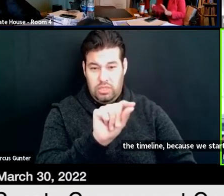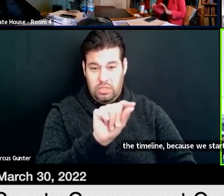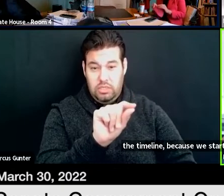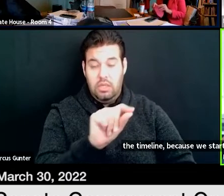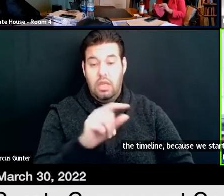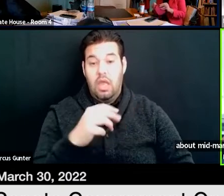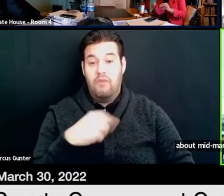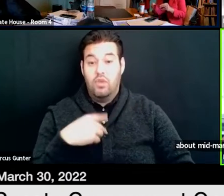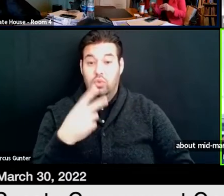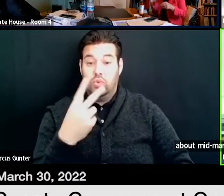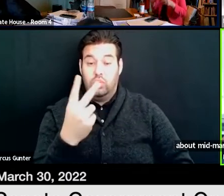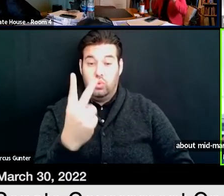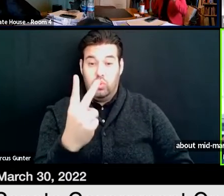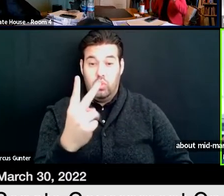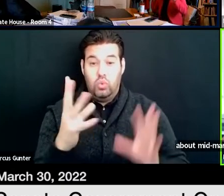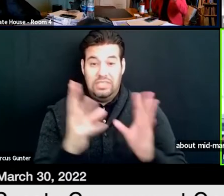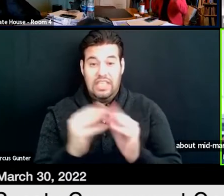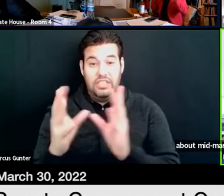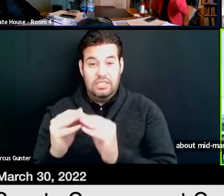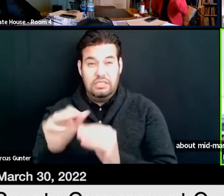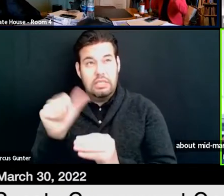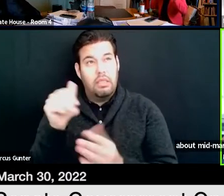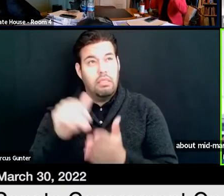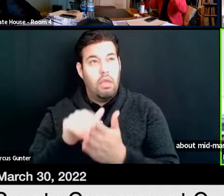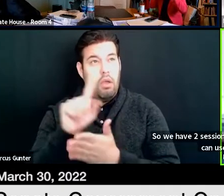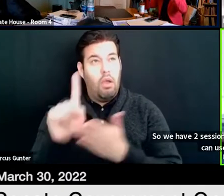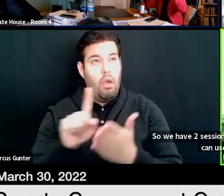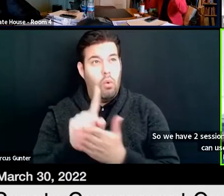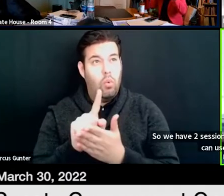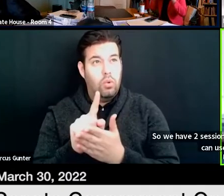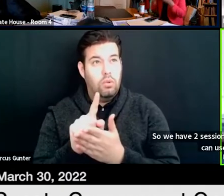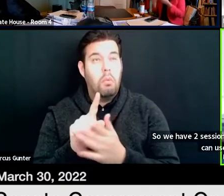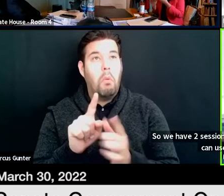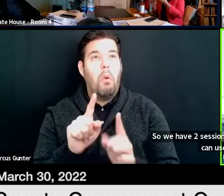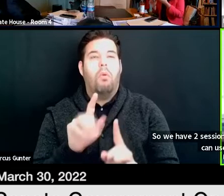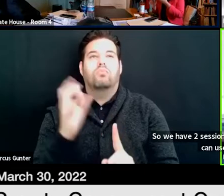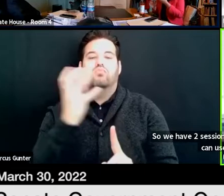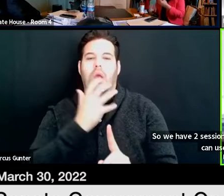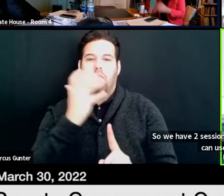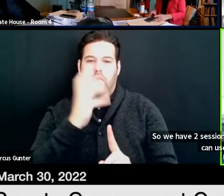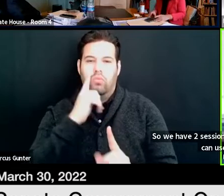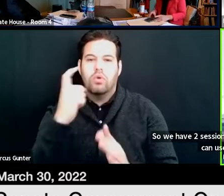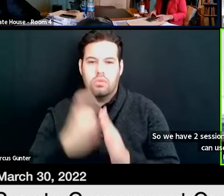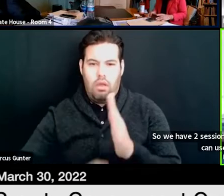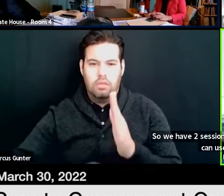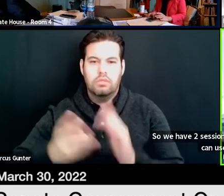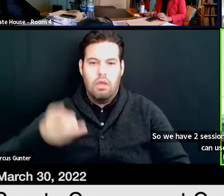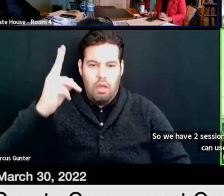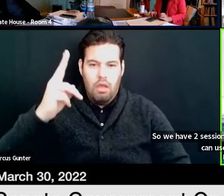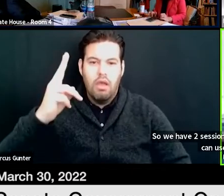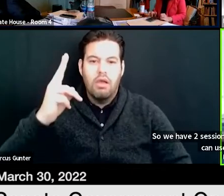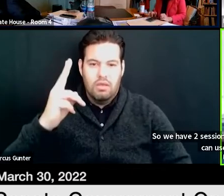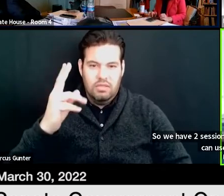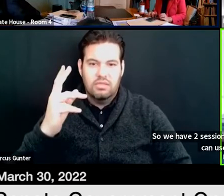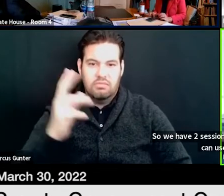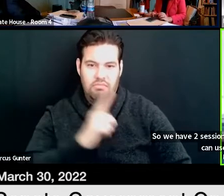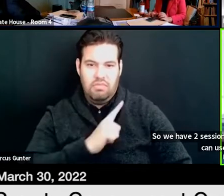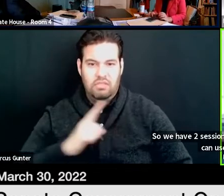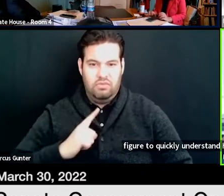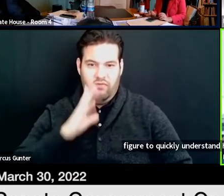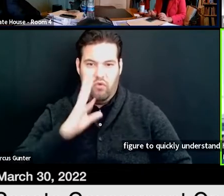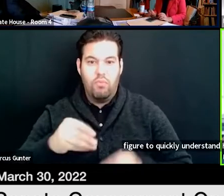two sessions, 10,000 hours, and you can use that figure to quickly understand how much it would cost the legislature to